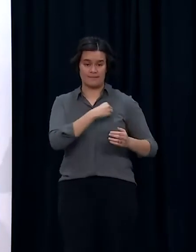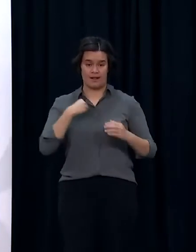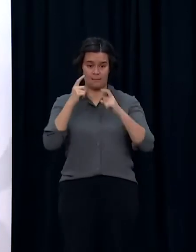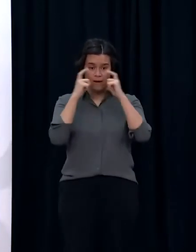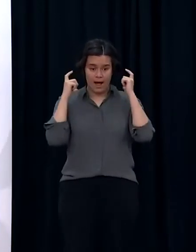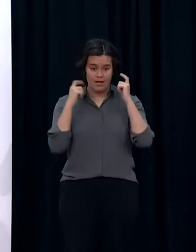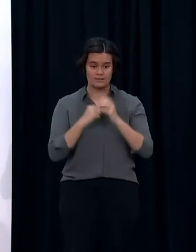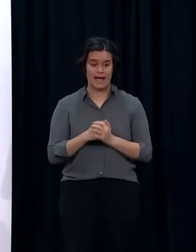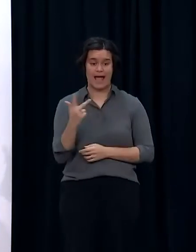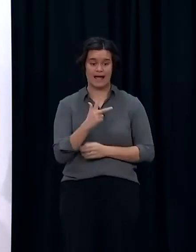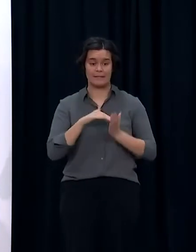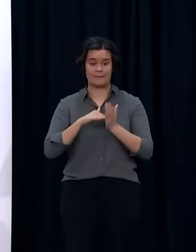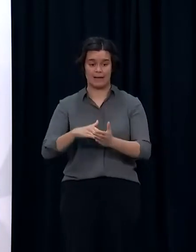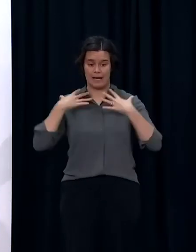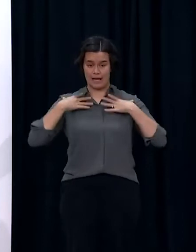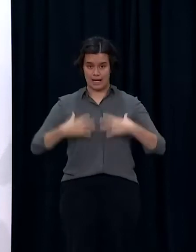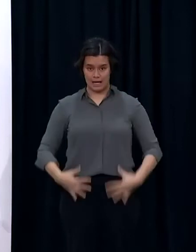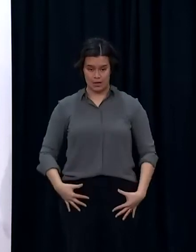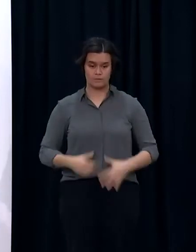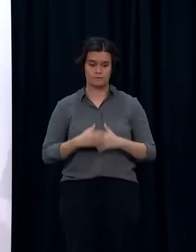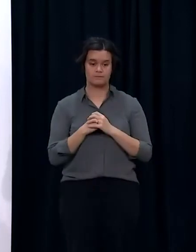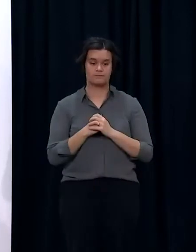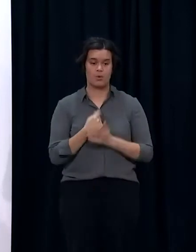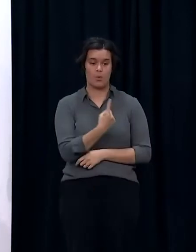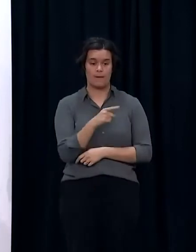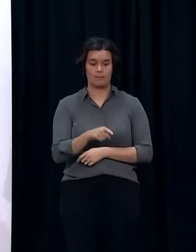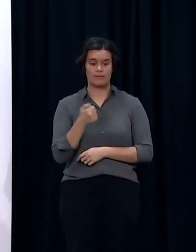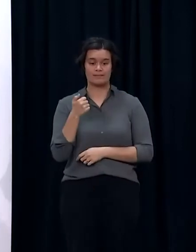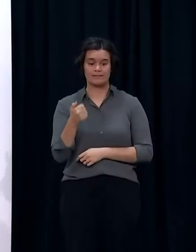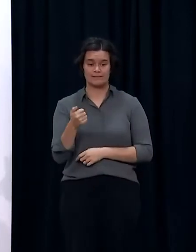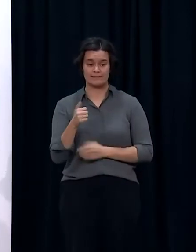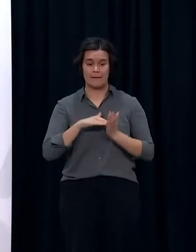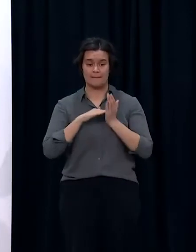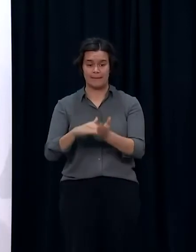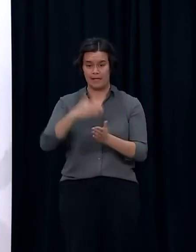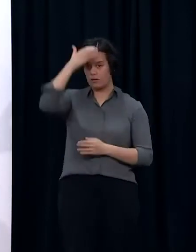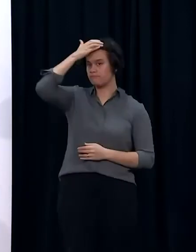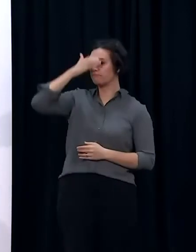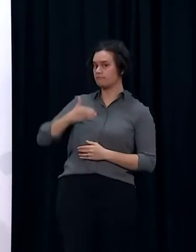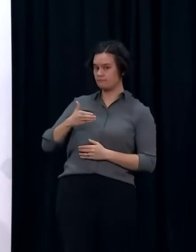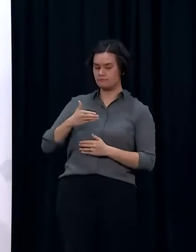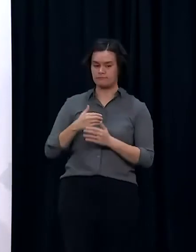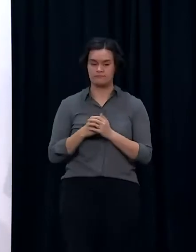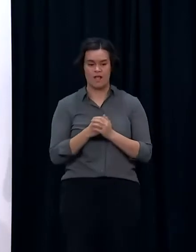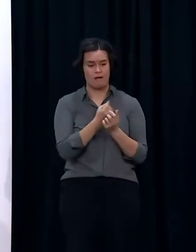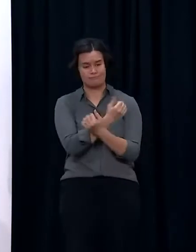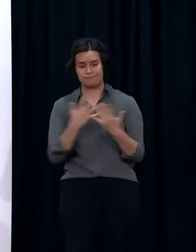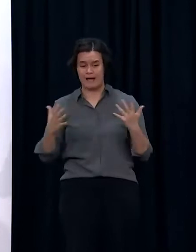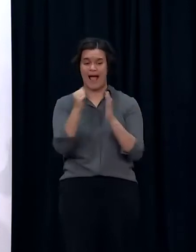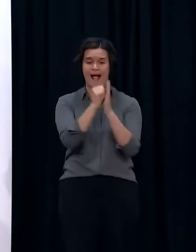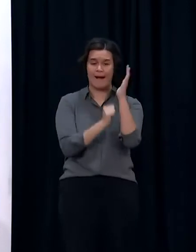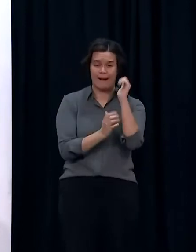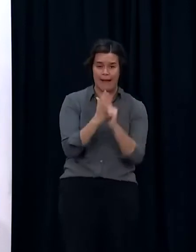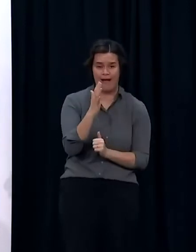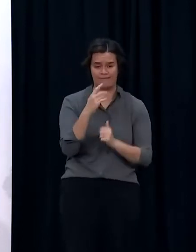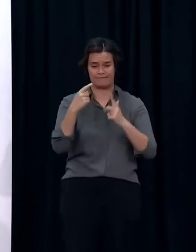gowns, 1.6 million face shields, and 280 million nitrile gloves. There are also good volumes of hand